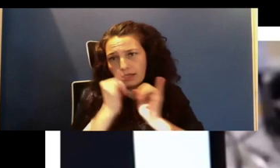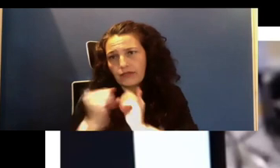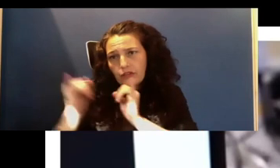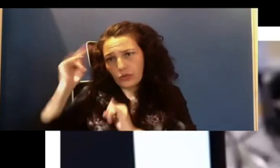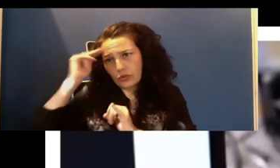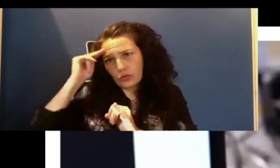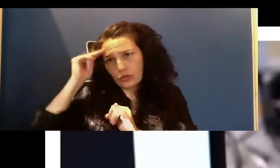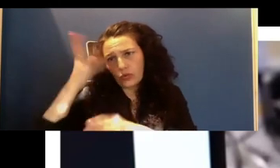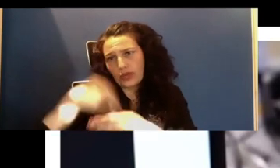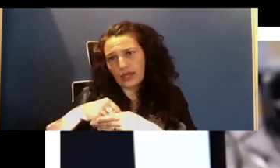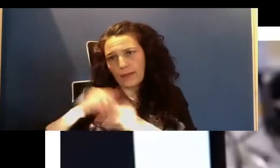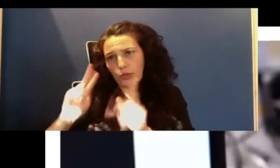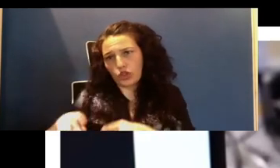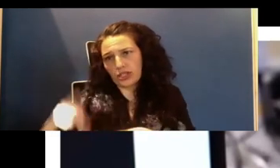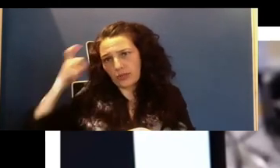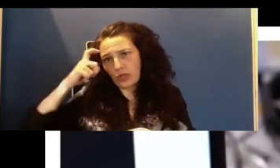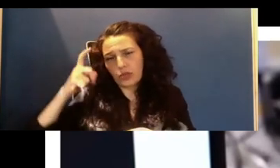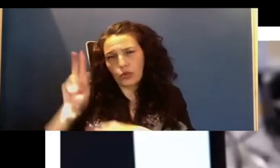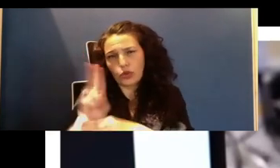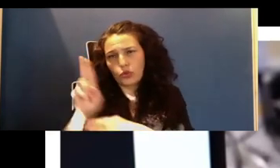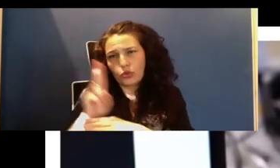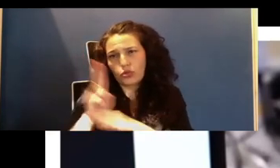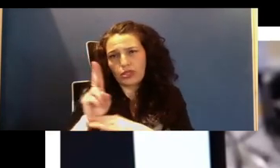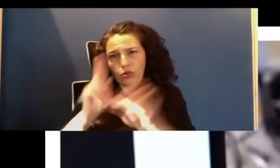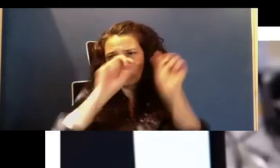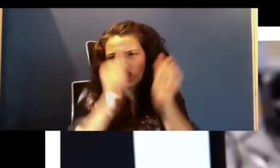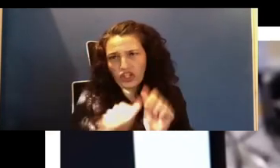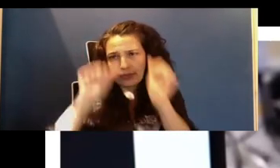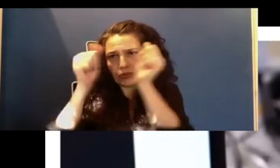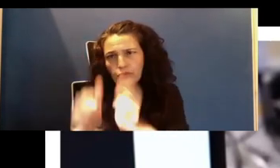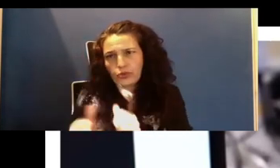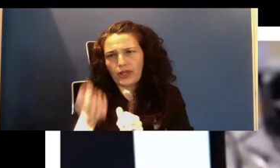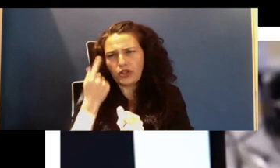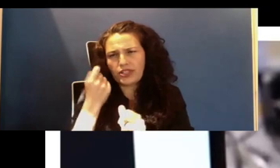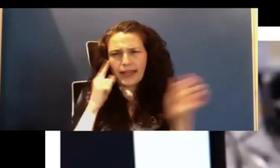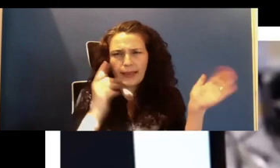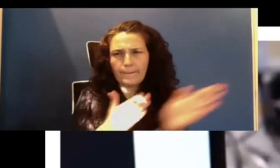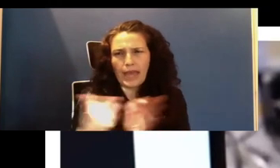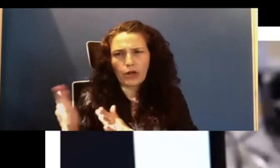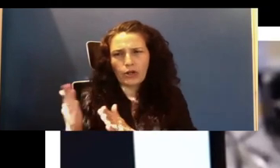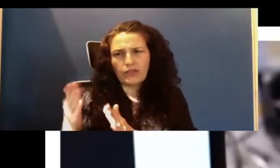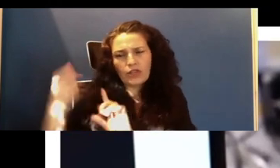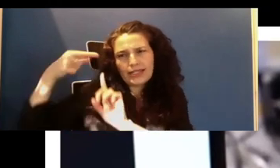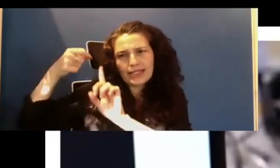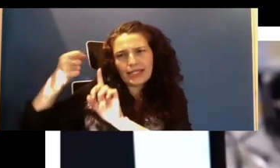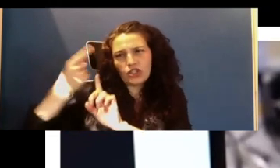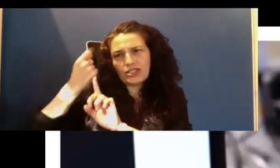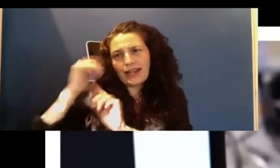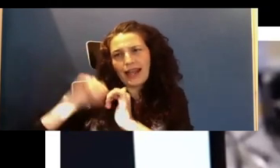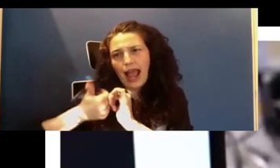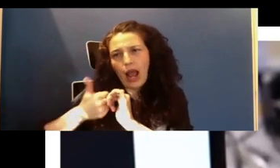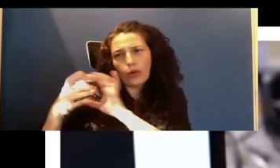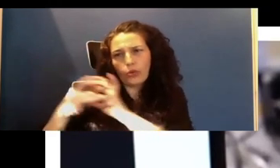understand the shape and the patterning of each one of these signals so that we can understand how that relates to